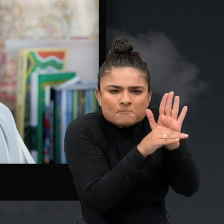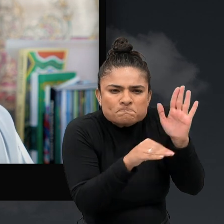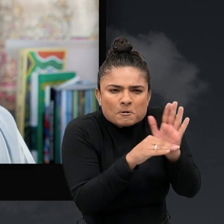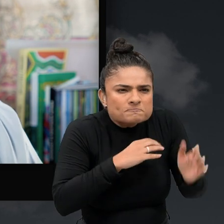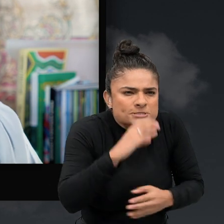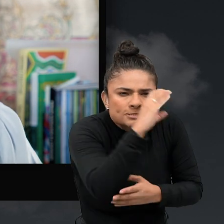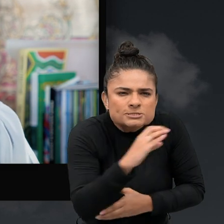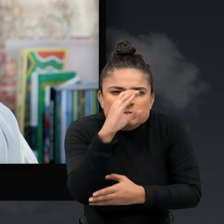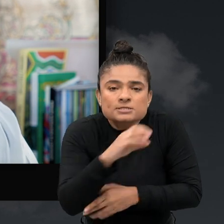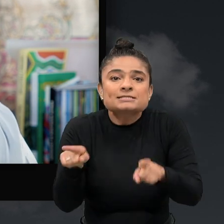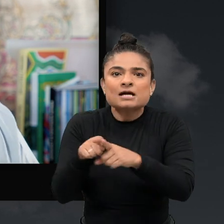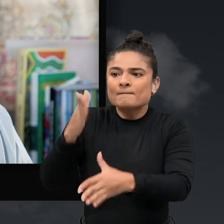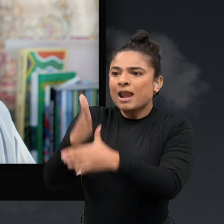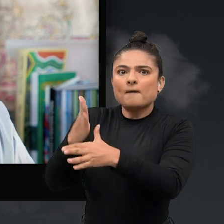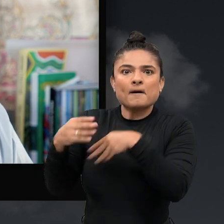outside.